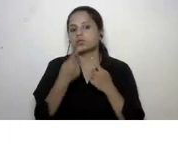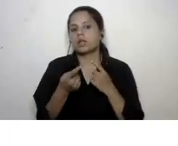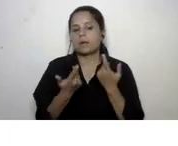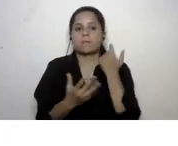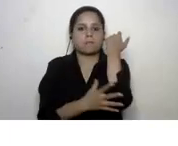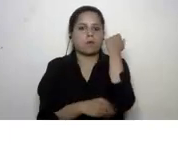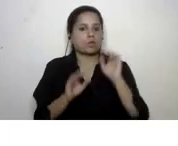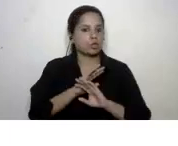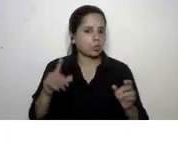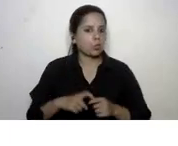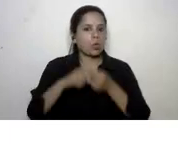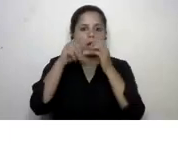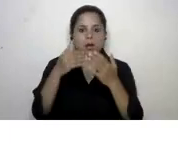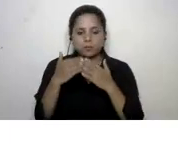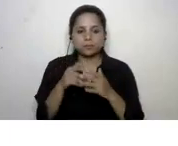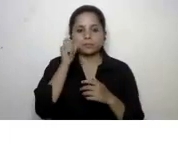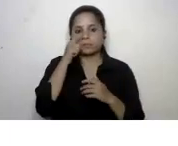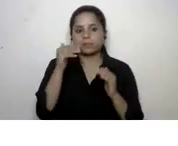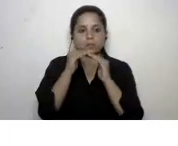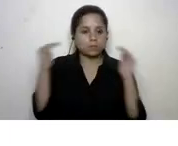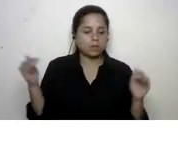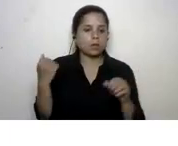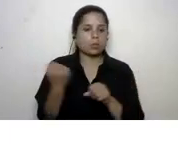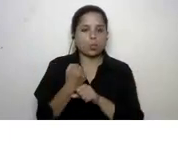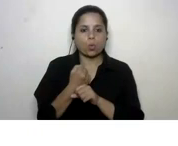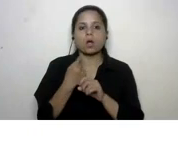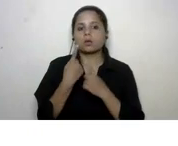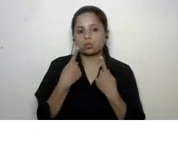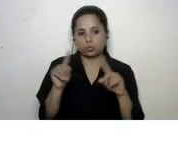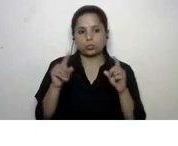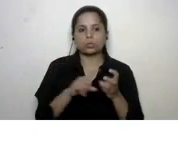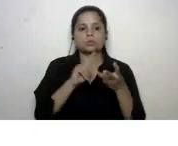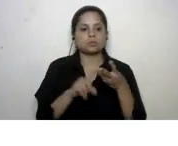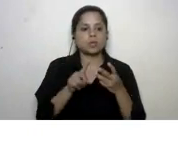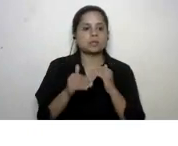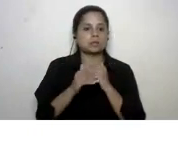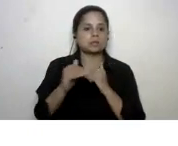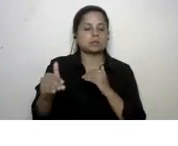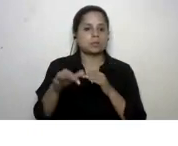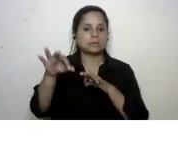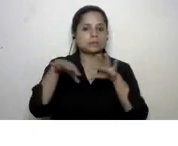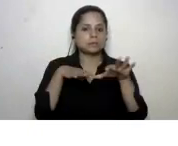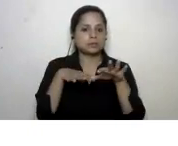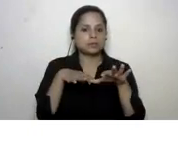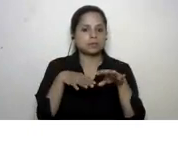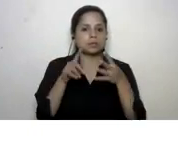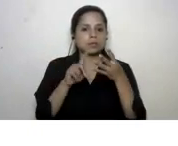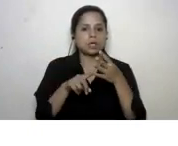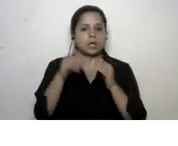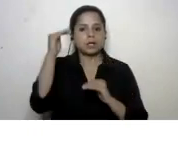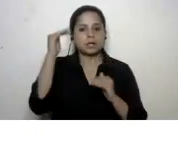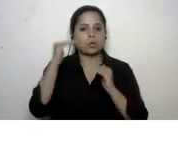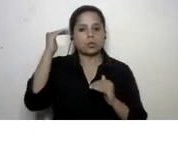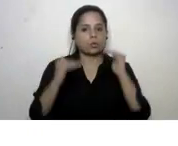we can have gender equality and decent work and we can have sustainable cities and reduced inequalities